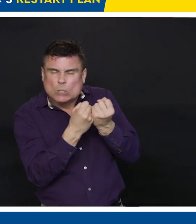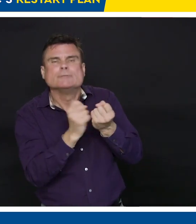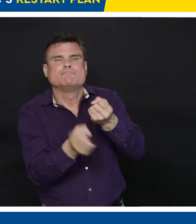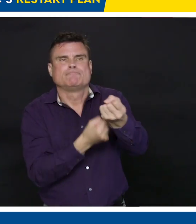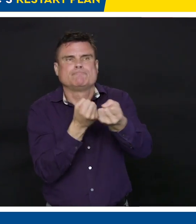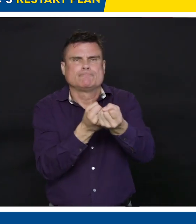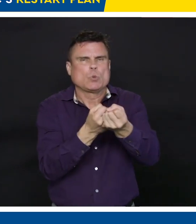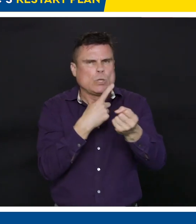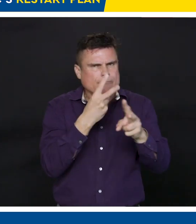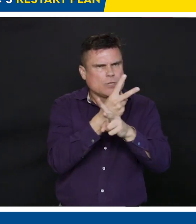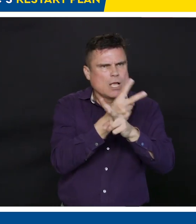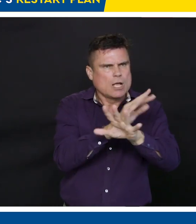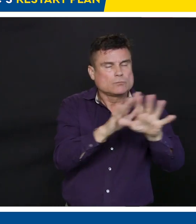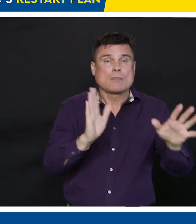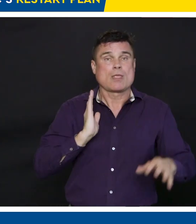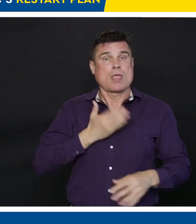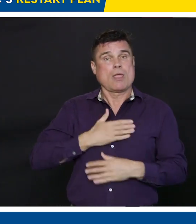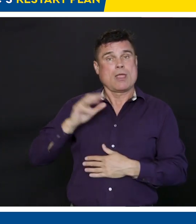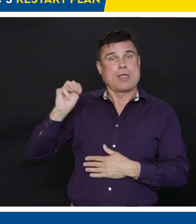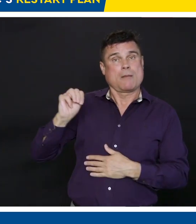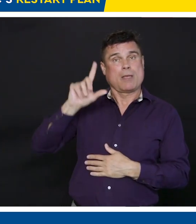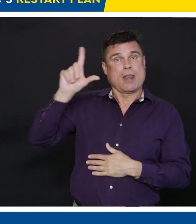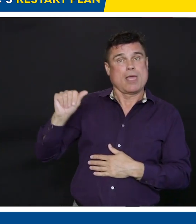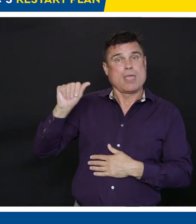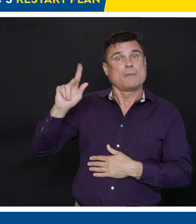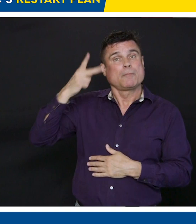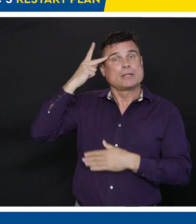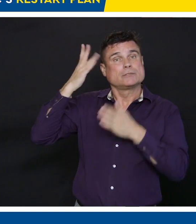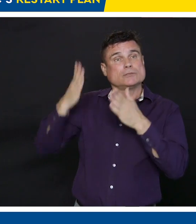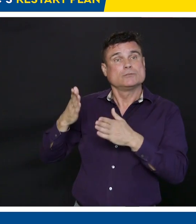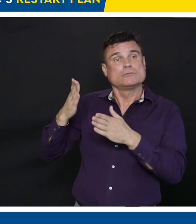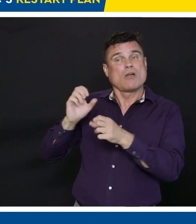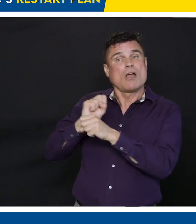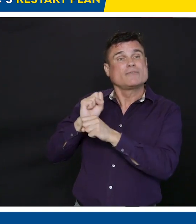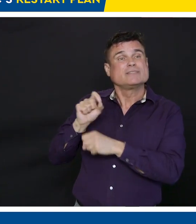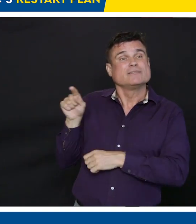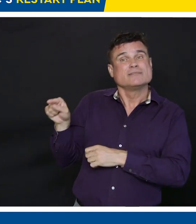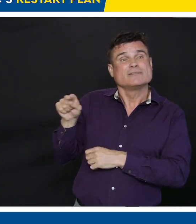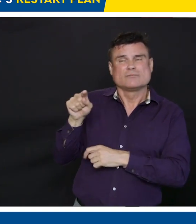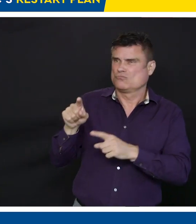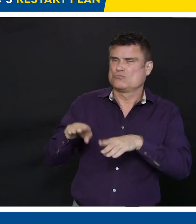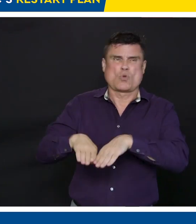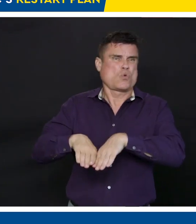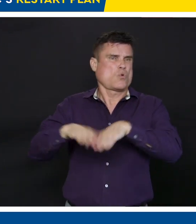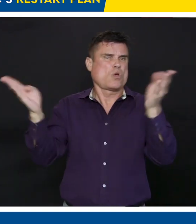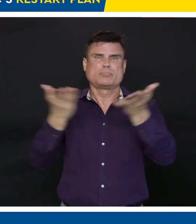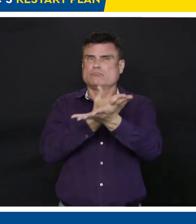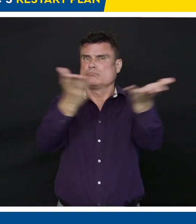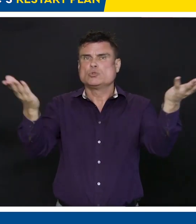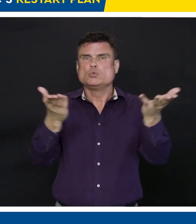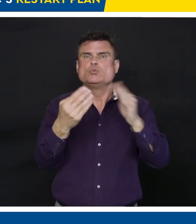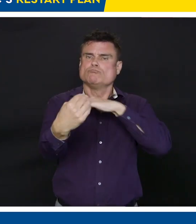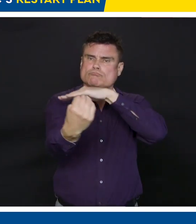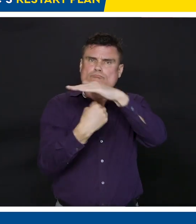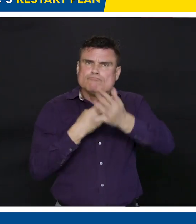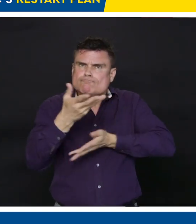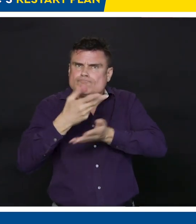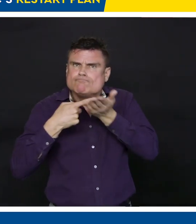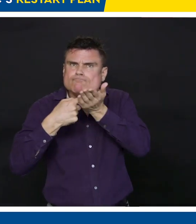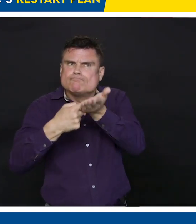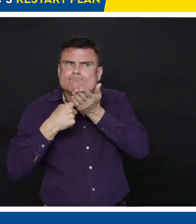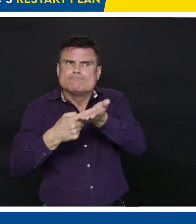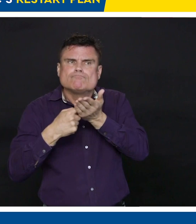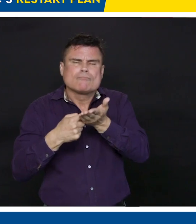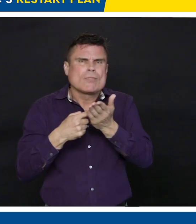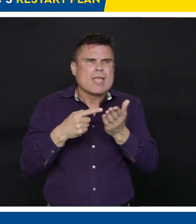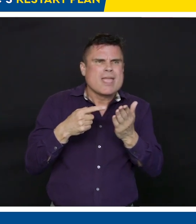This is one of the tools we'll use to make sure people can access that information and get their businesses up and running. Our next question is from Graham Wood.